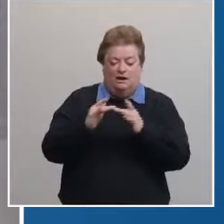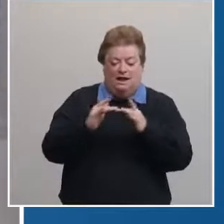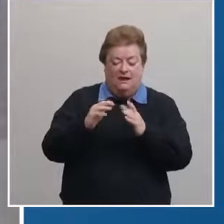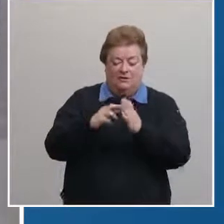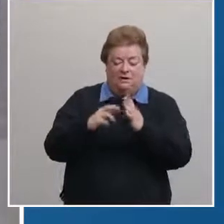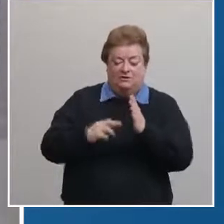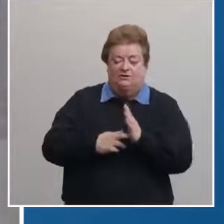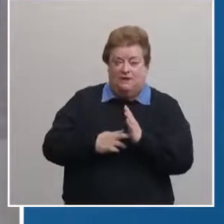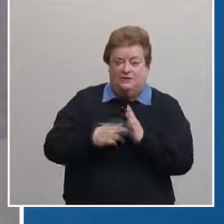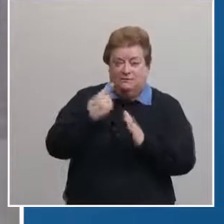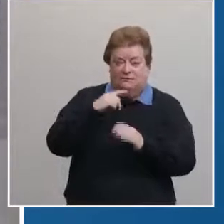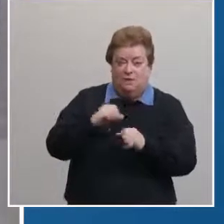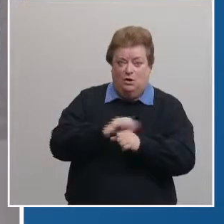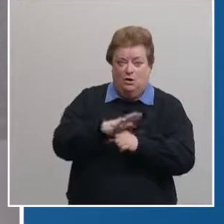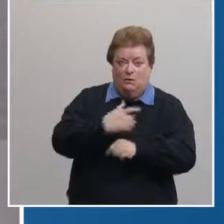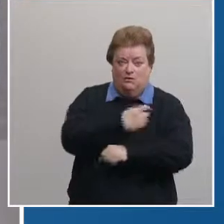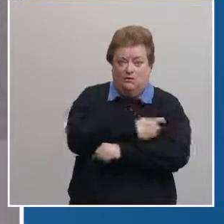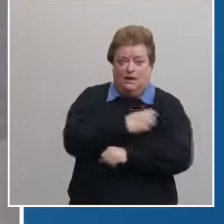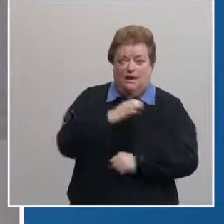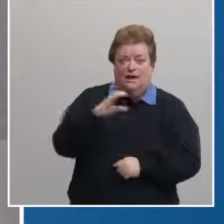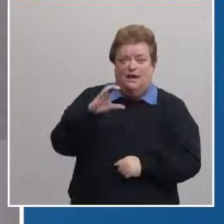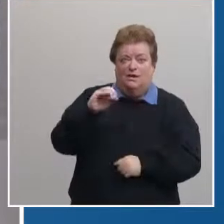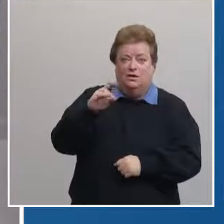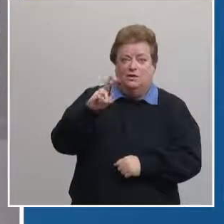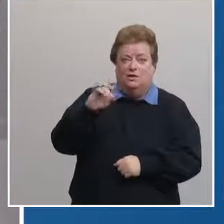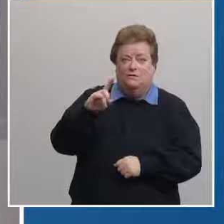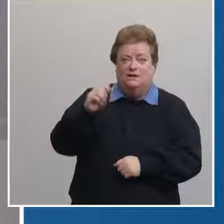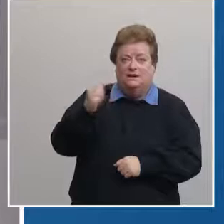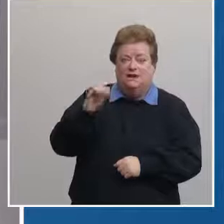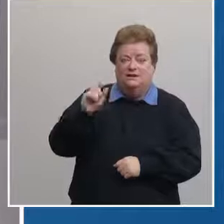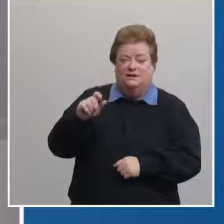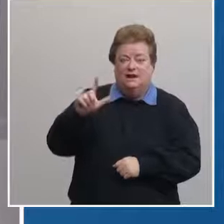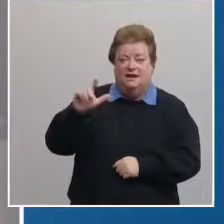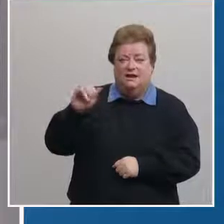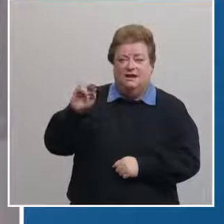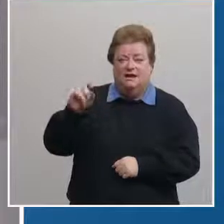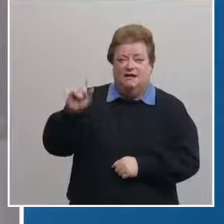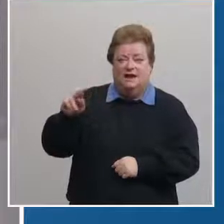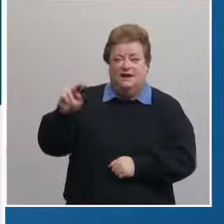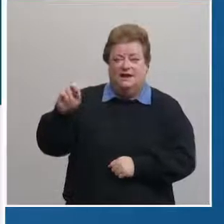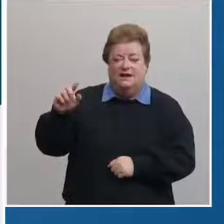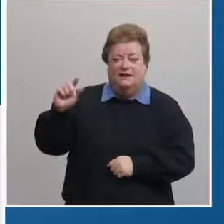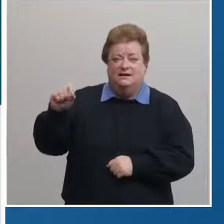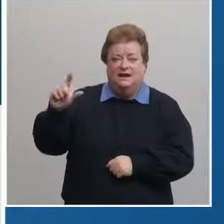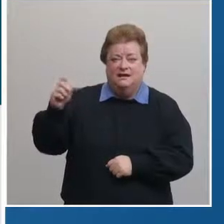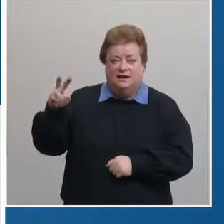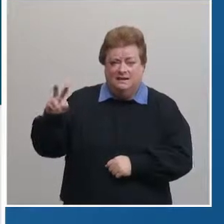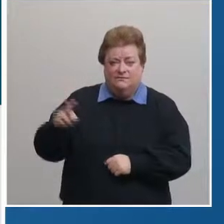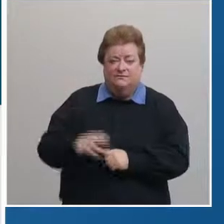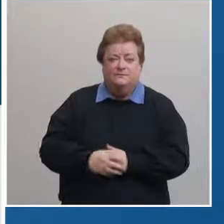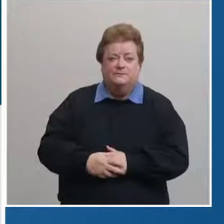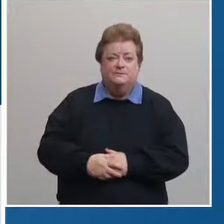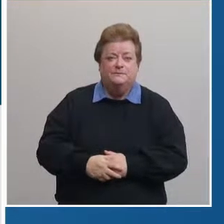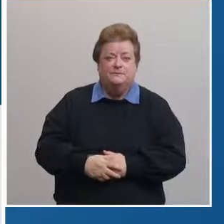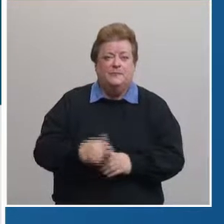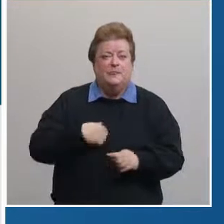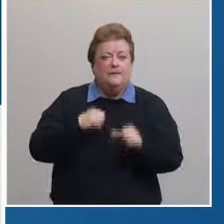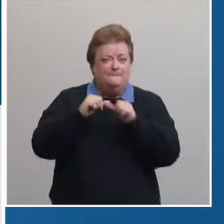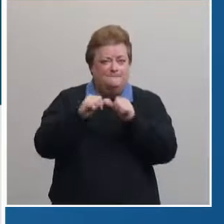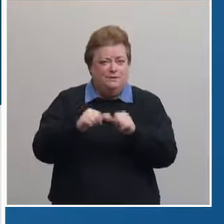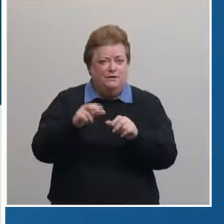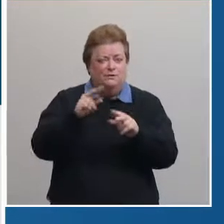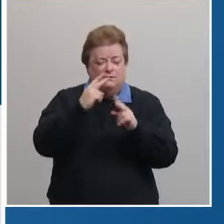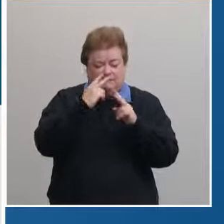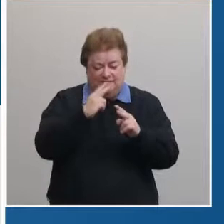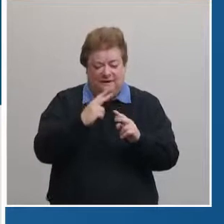tool at coven 19.lincoln.ne.gov as the mayor said we continue